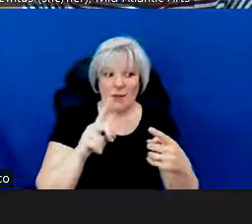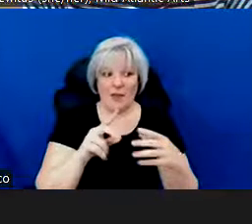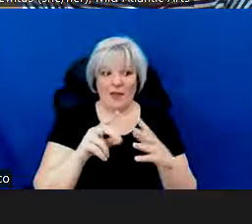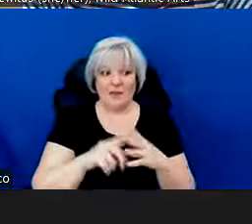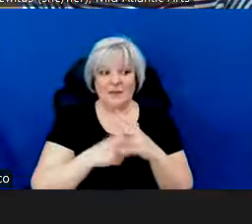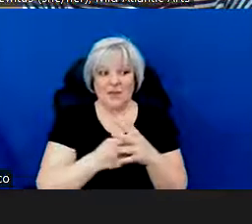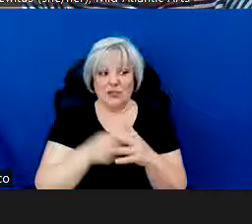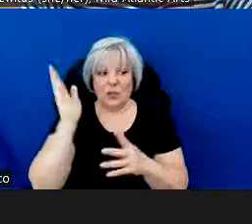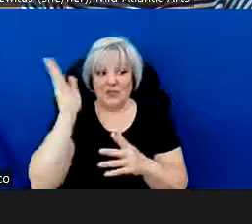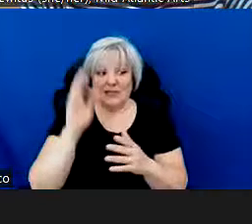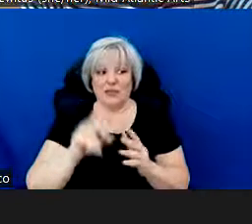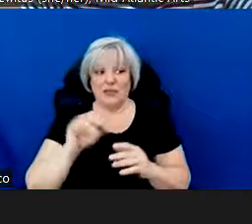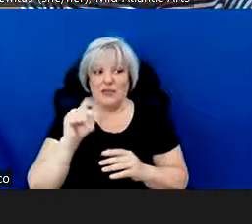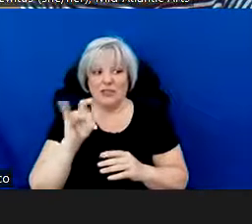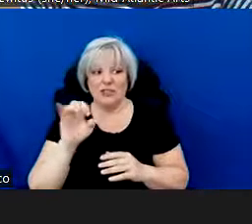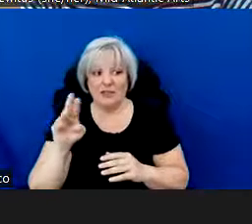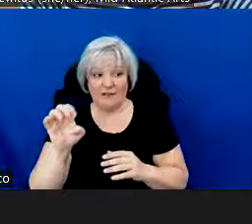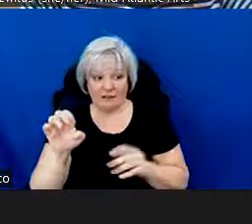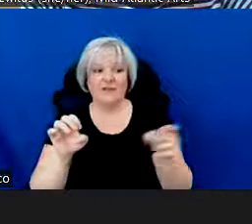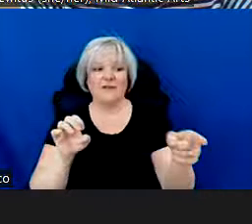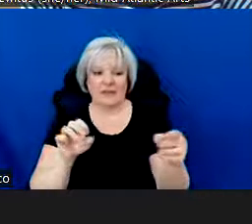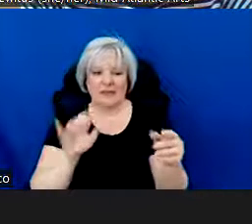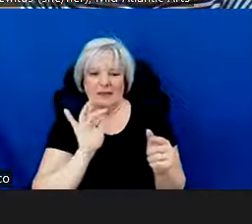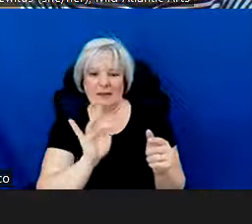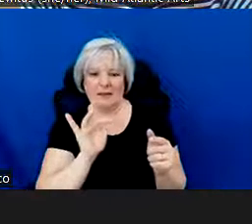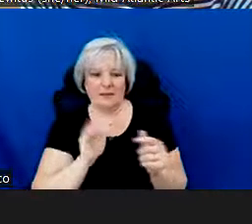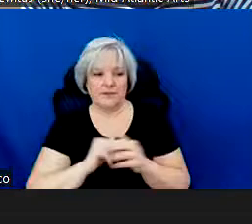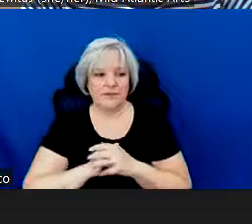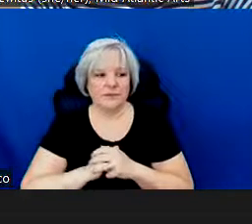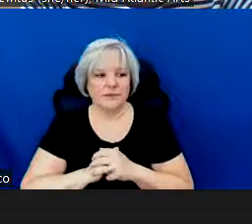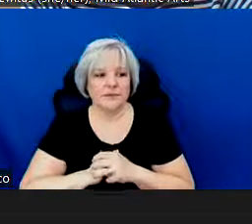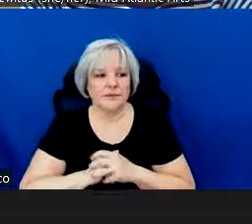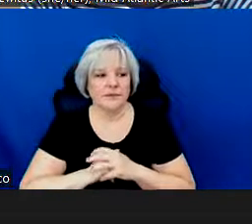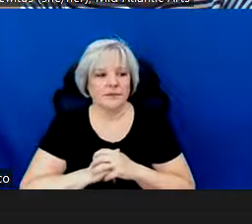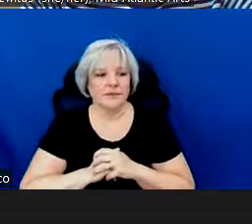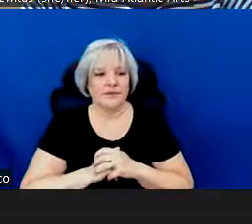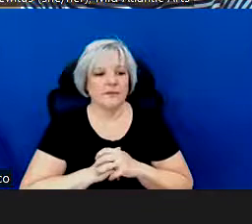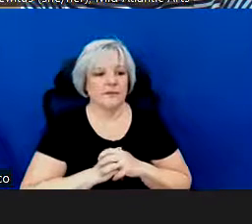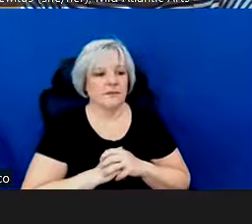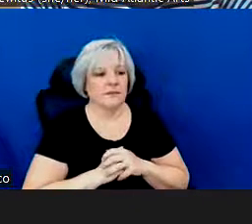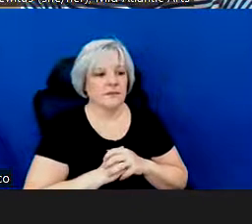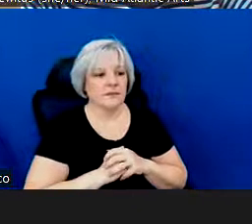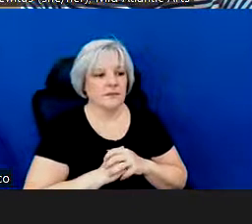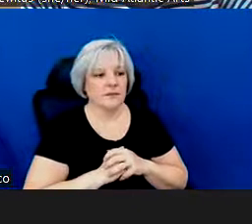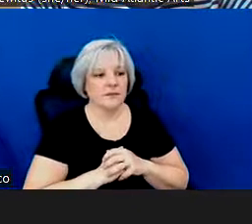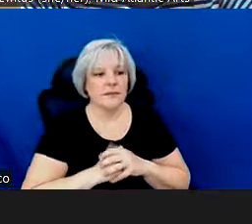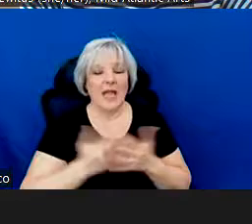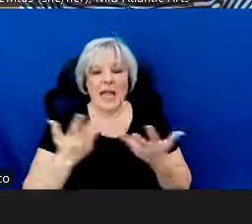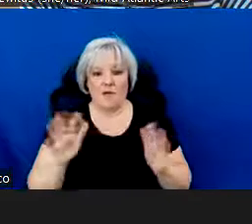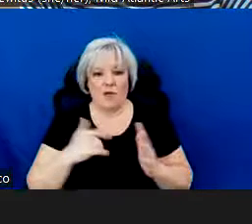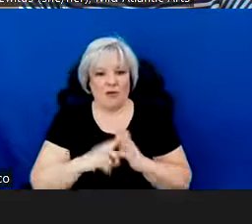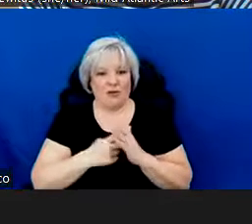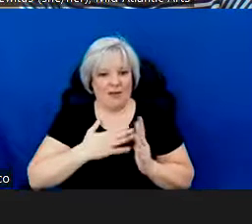this Apply Now button under the Special Presenter Initiatives title. I've already started my application,